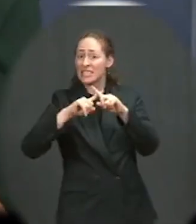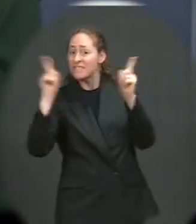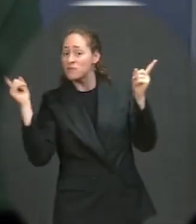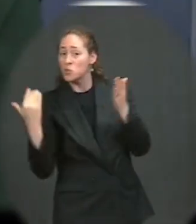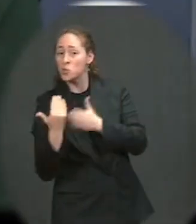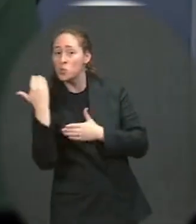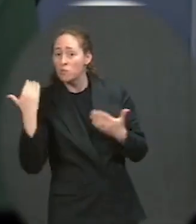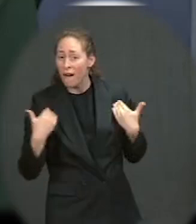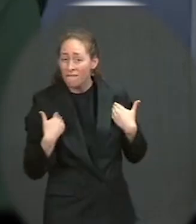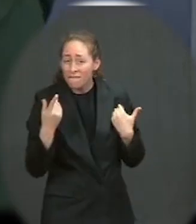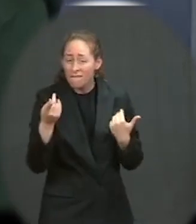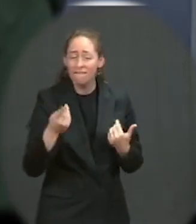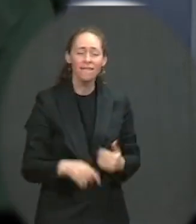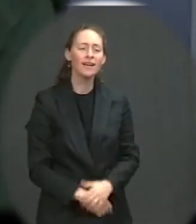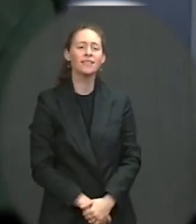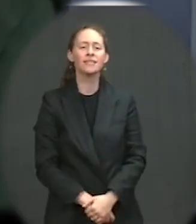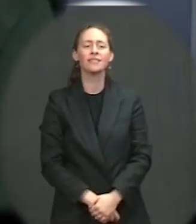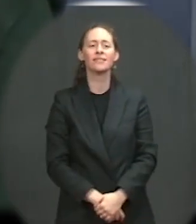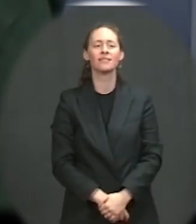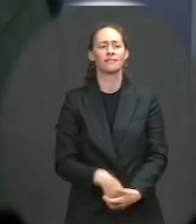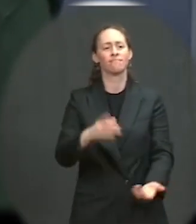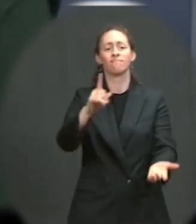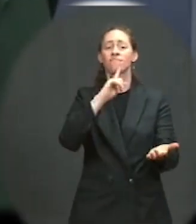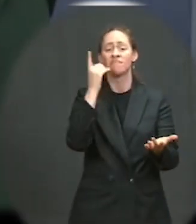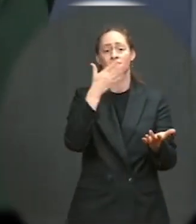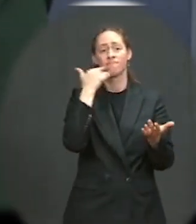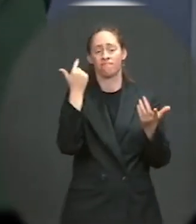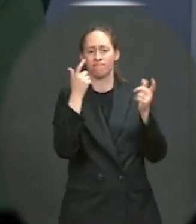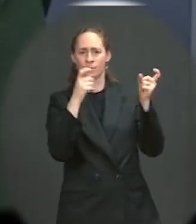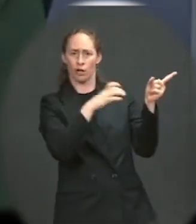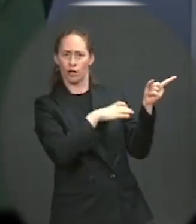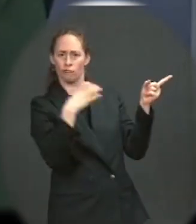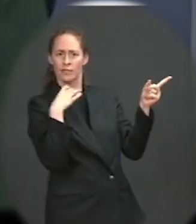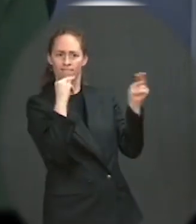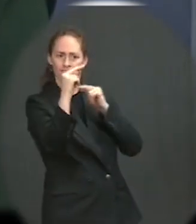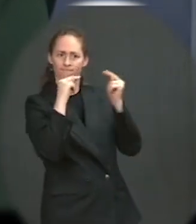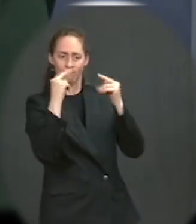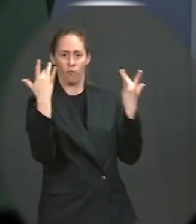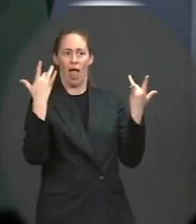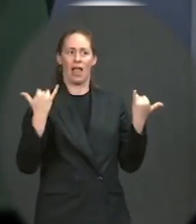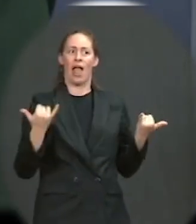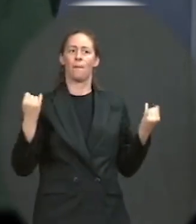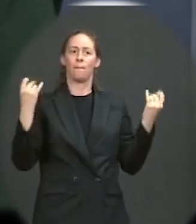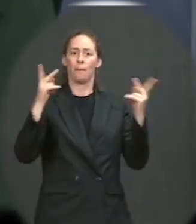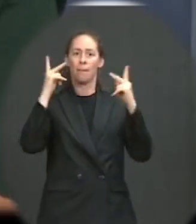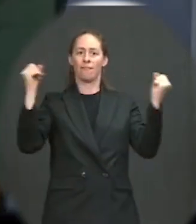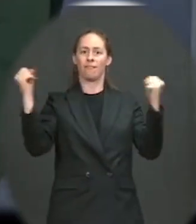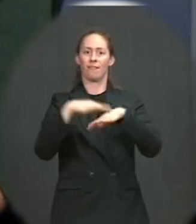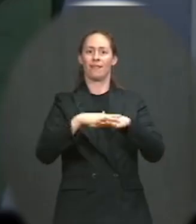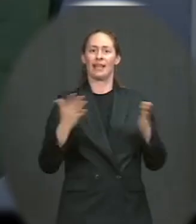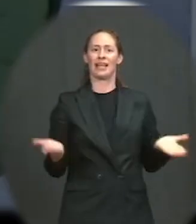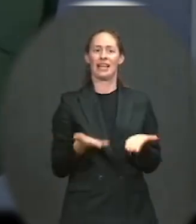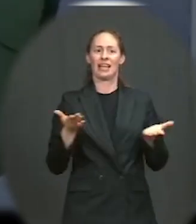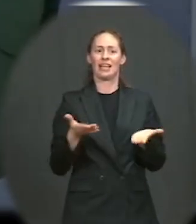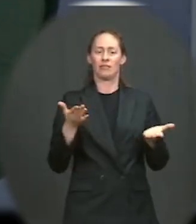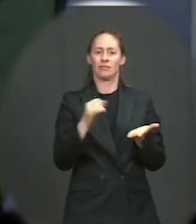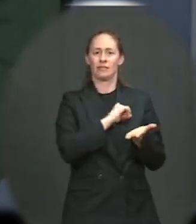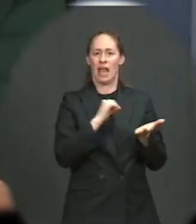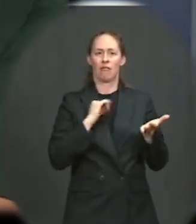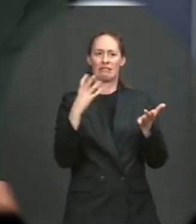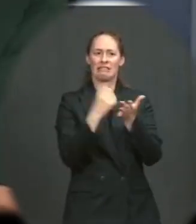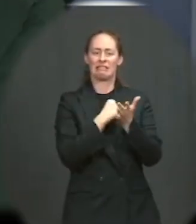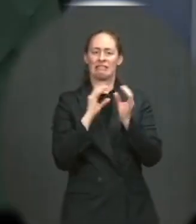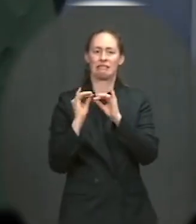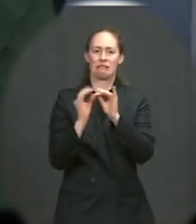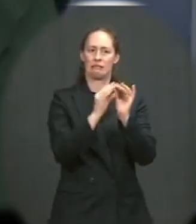know, it's much easier to negotiate with Congress when they're in session. So we're certainly hoping to make progress over the next couple of days. I'm not going to put it 24-48.